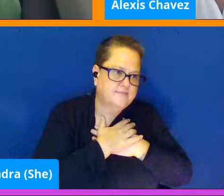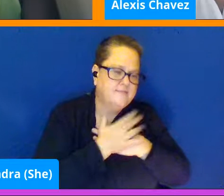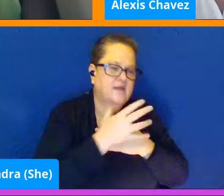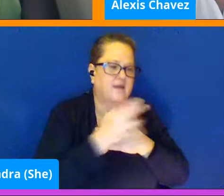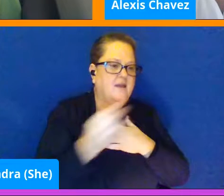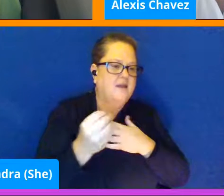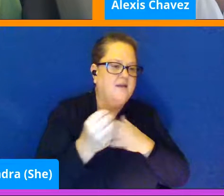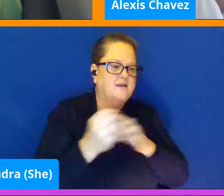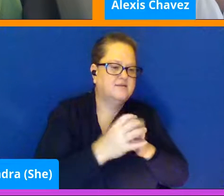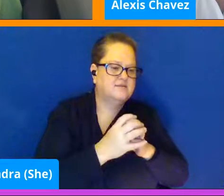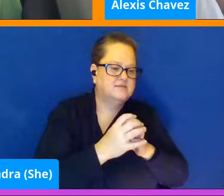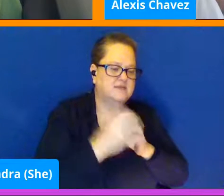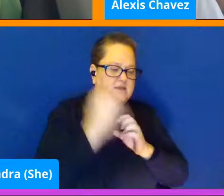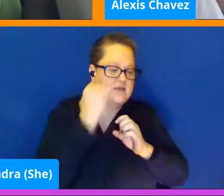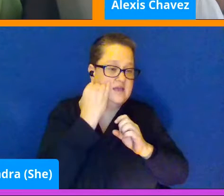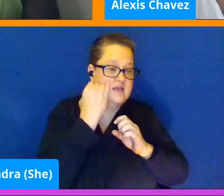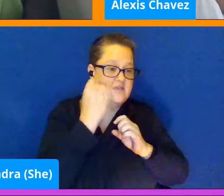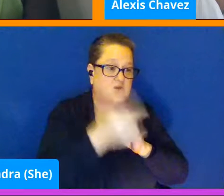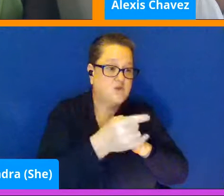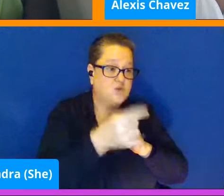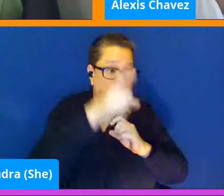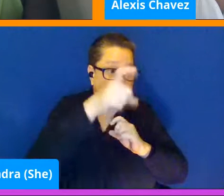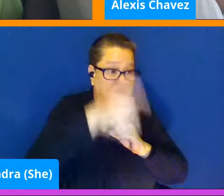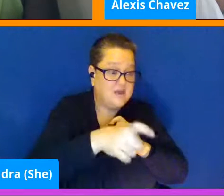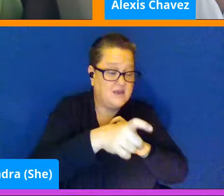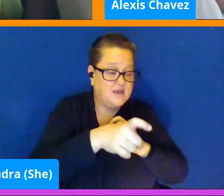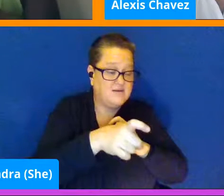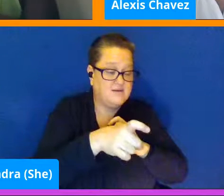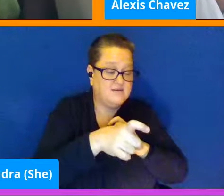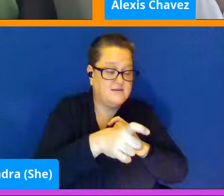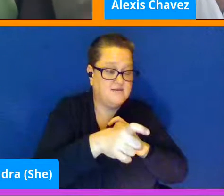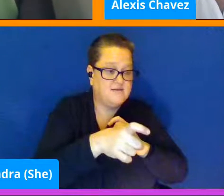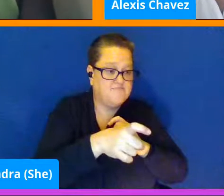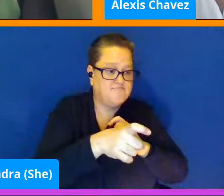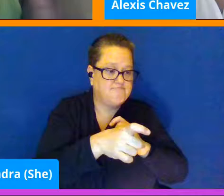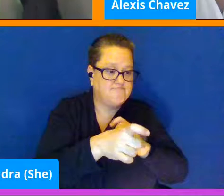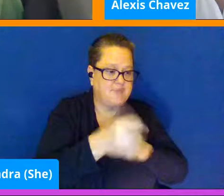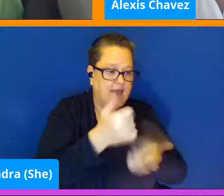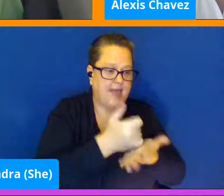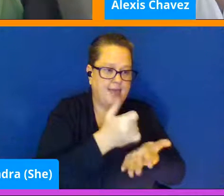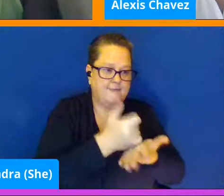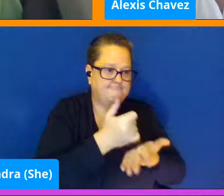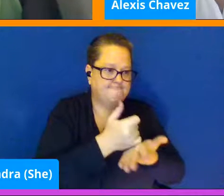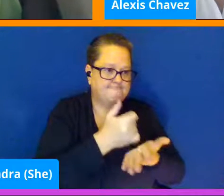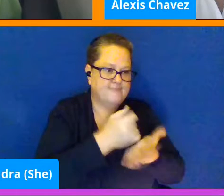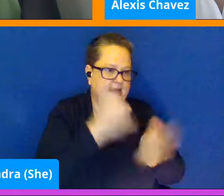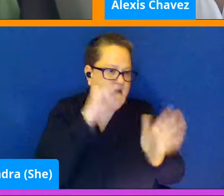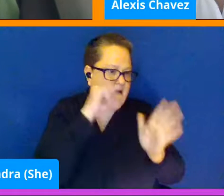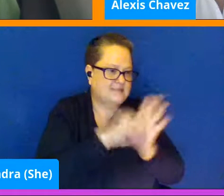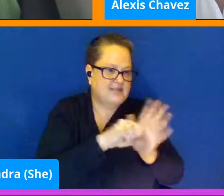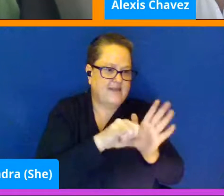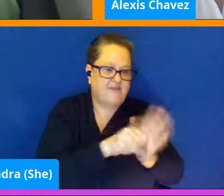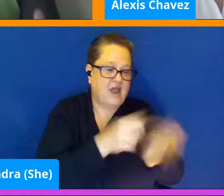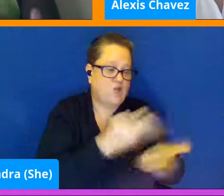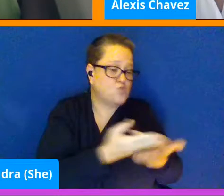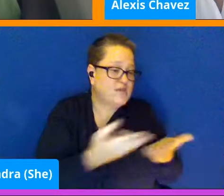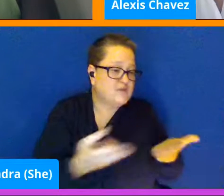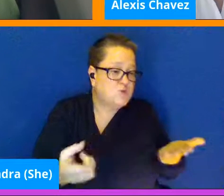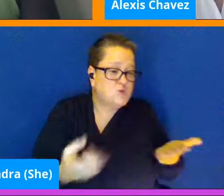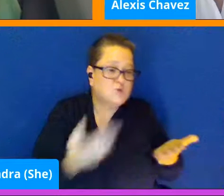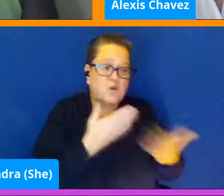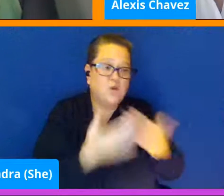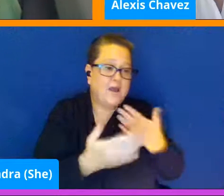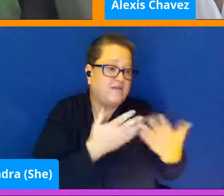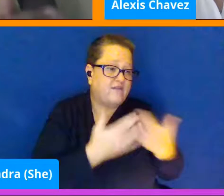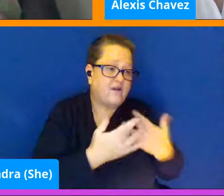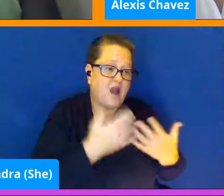if you do need, um, help identifying resources or what have you. I know